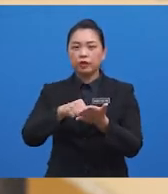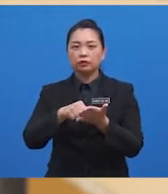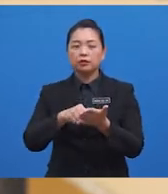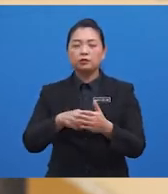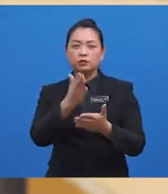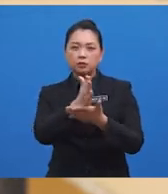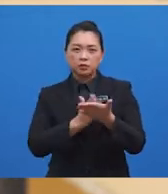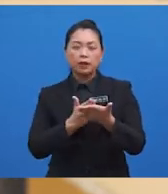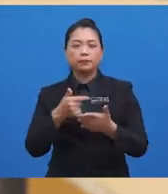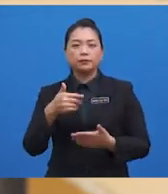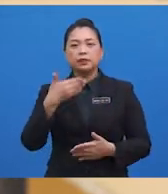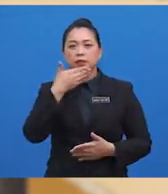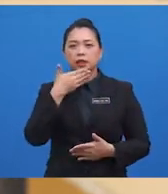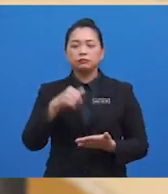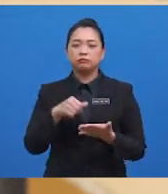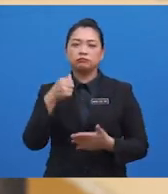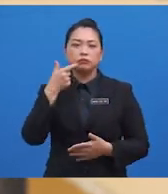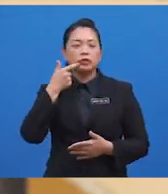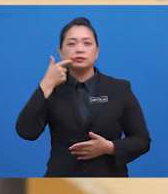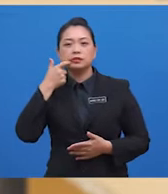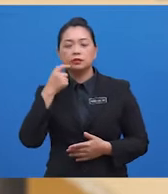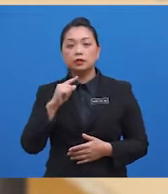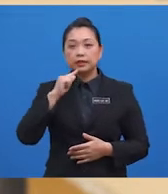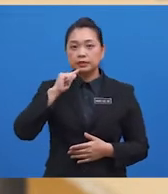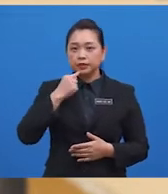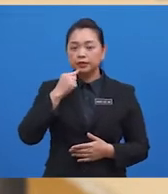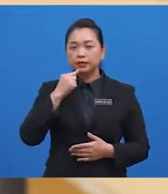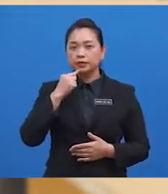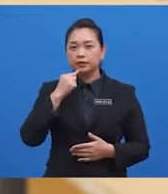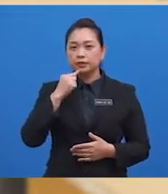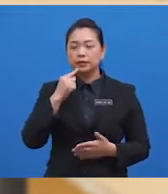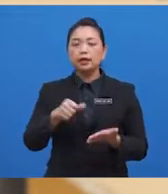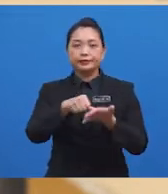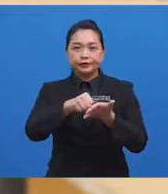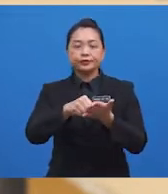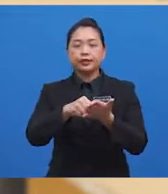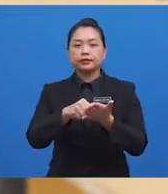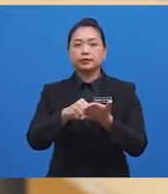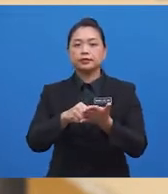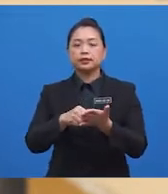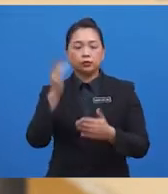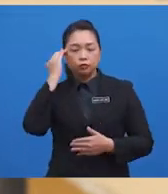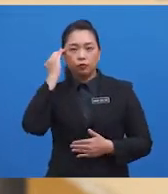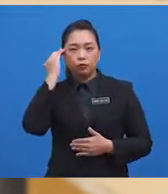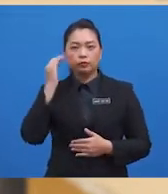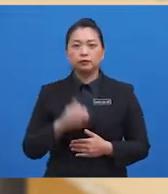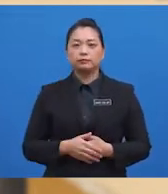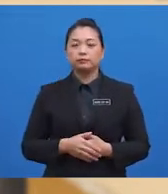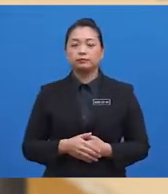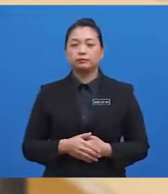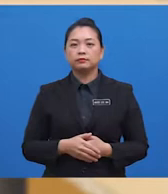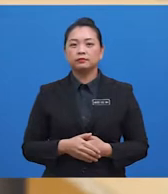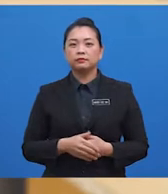some young addicts do not? Is it A, because serious drug addicts know the kind of drugs that their body can tolerate?